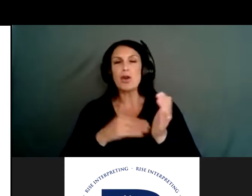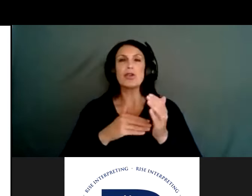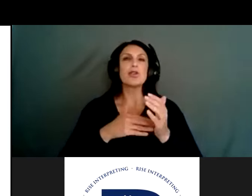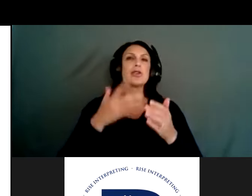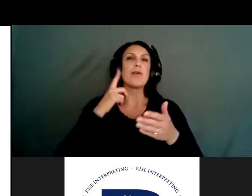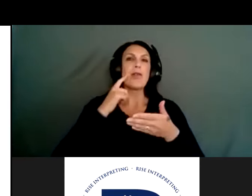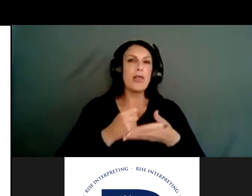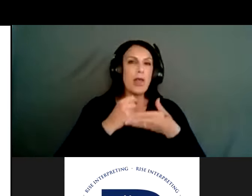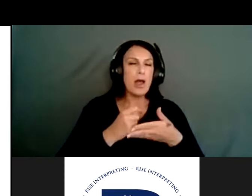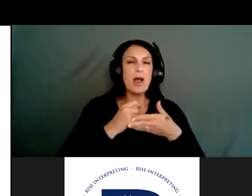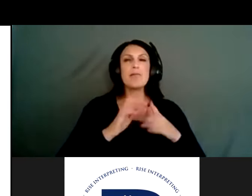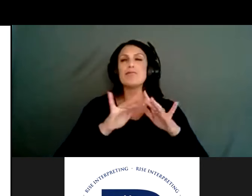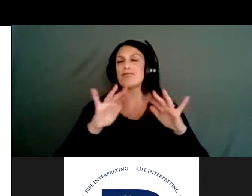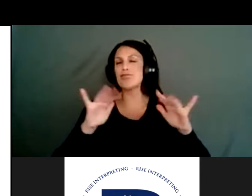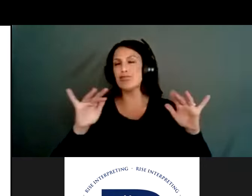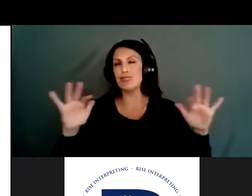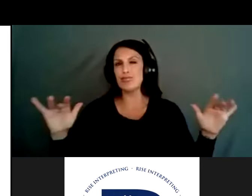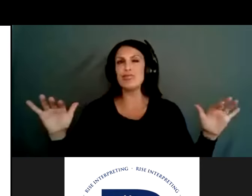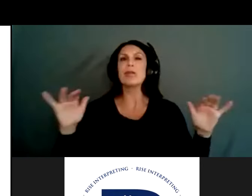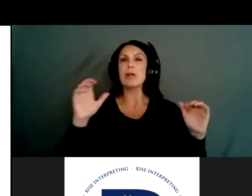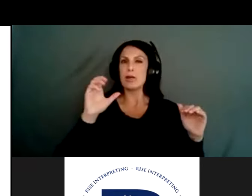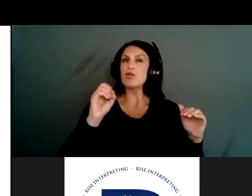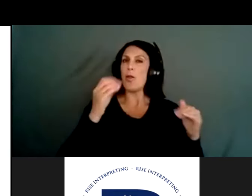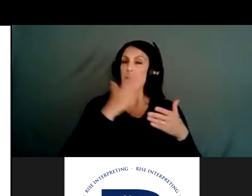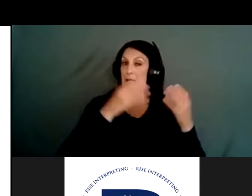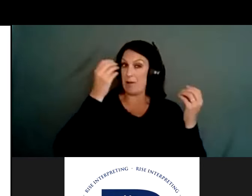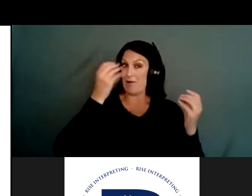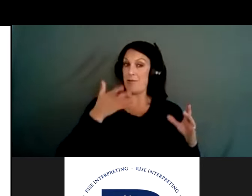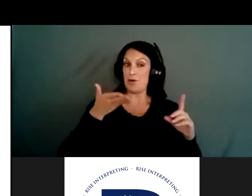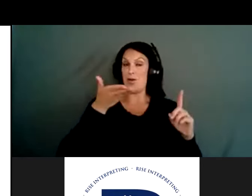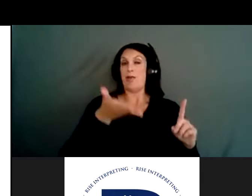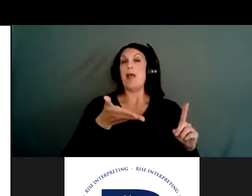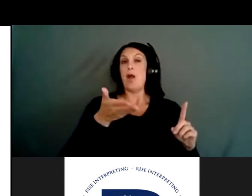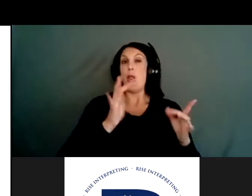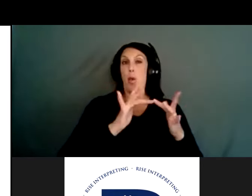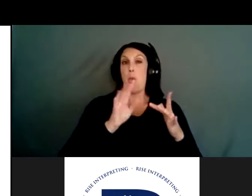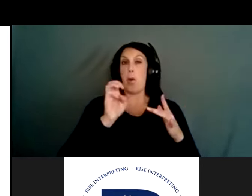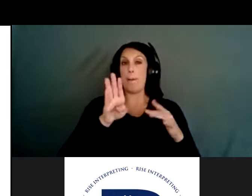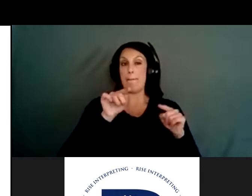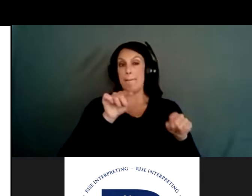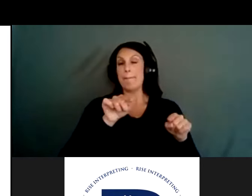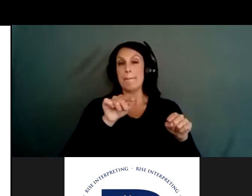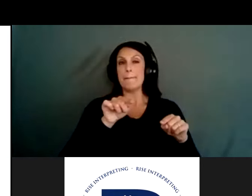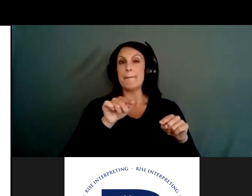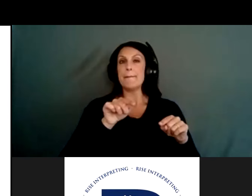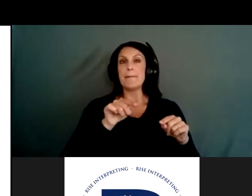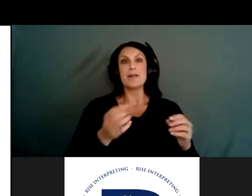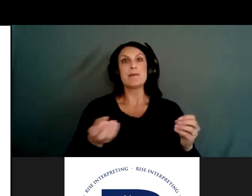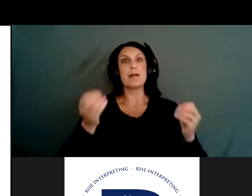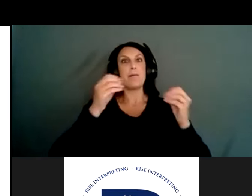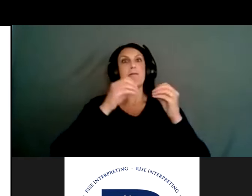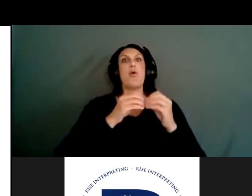firearm mean and method reduction. So there's some information on that. The website has really become more and more robust over the last few months as well.